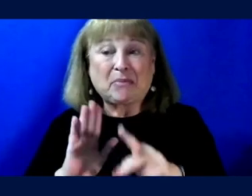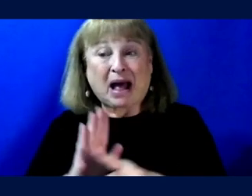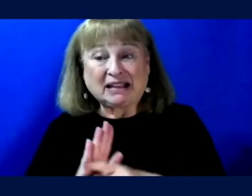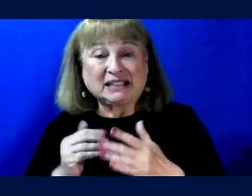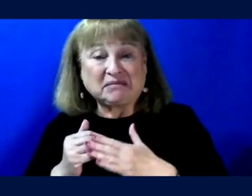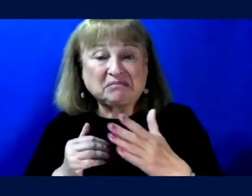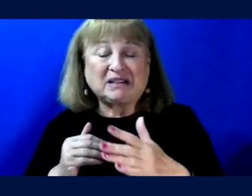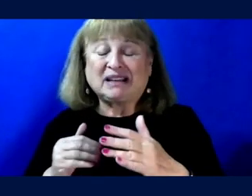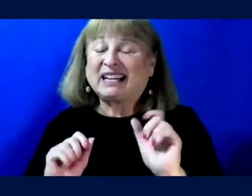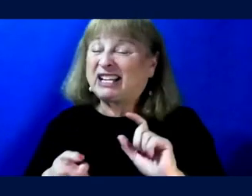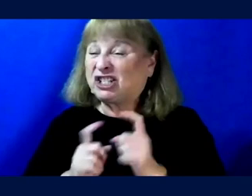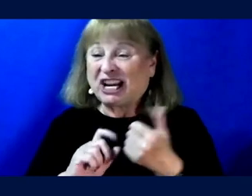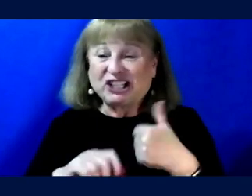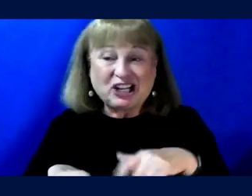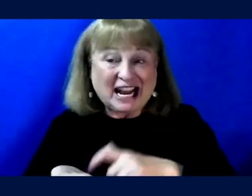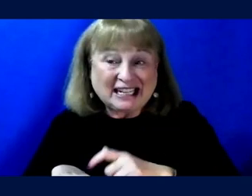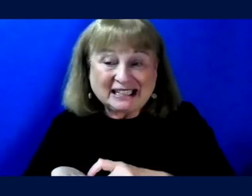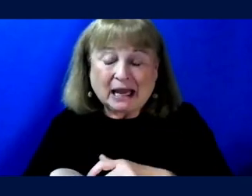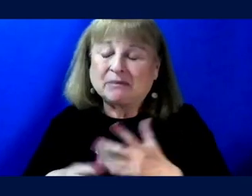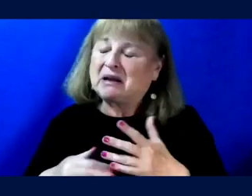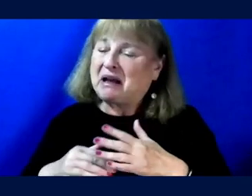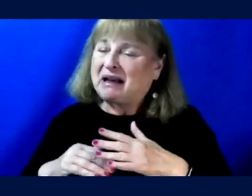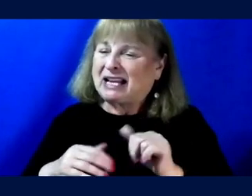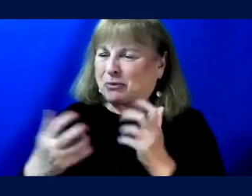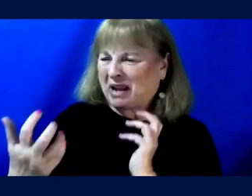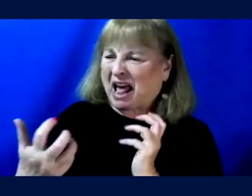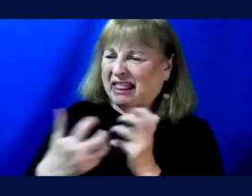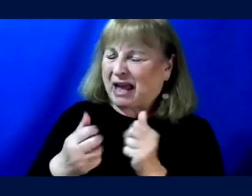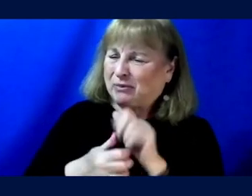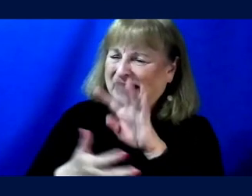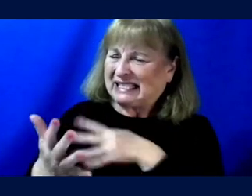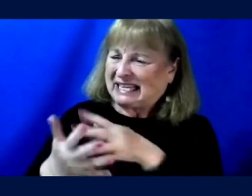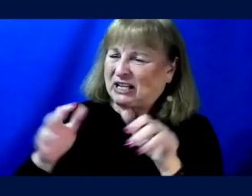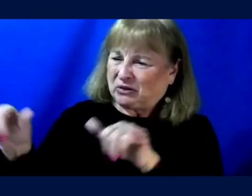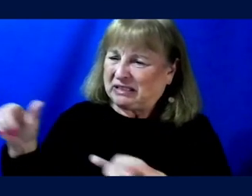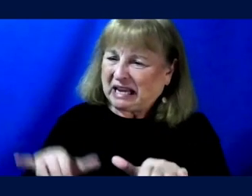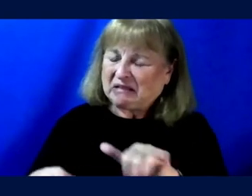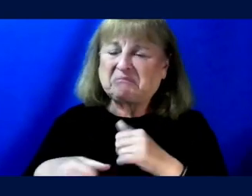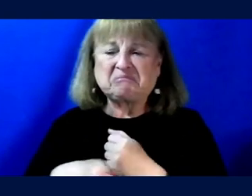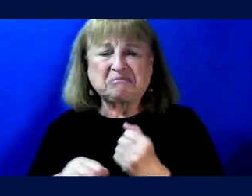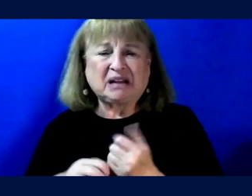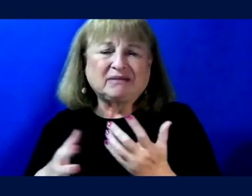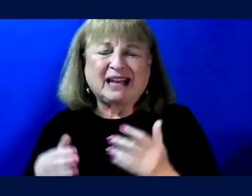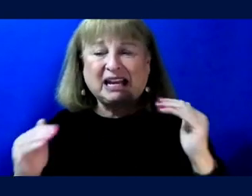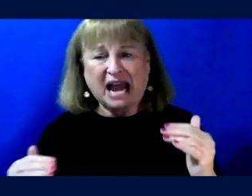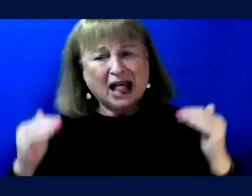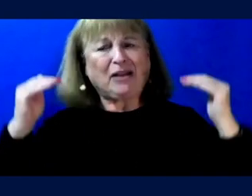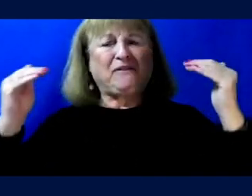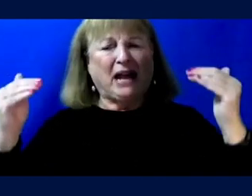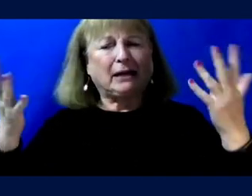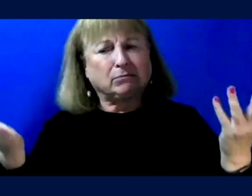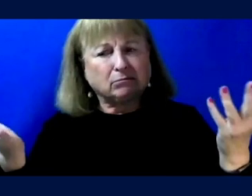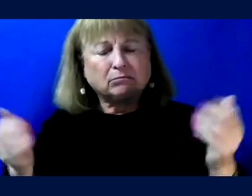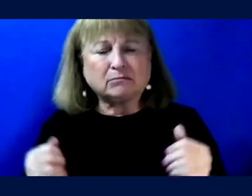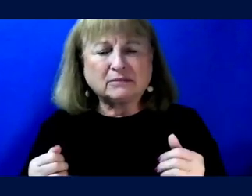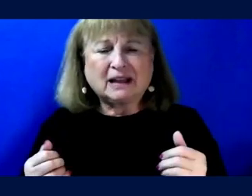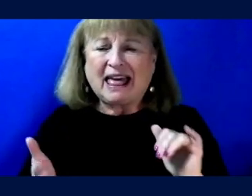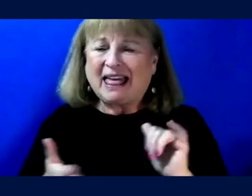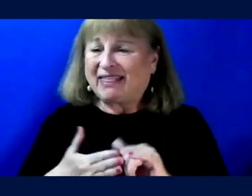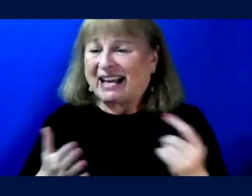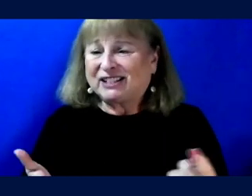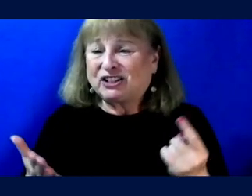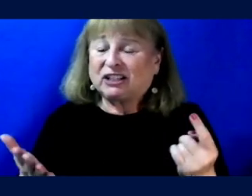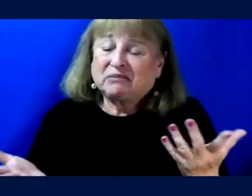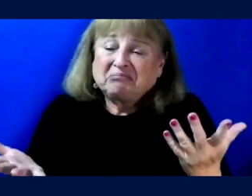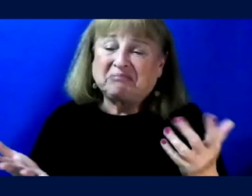end could change at any time. As long as it's minimally aligned with federal standards, they could make it, they could elevate it, shall we say. So that's just,